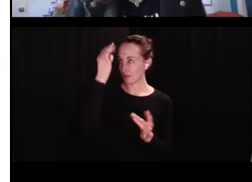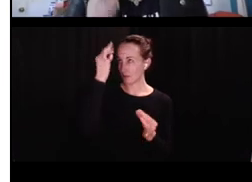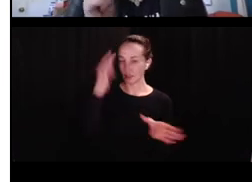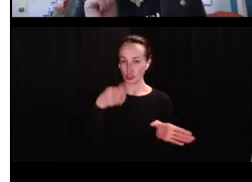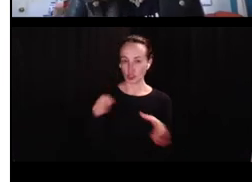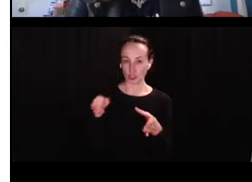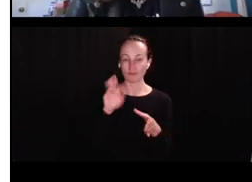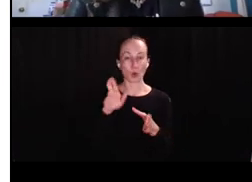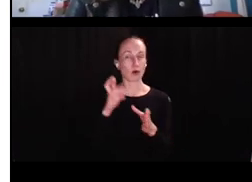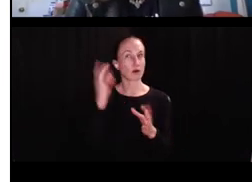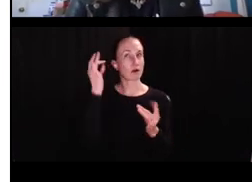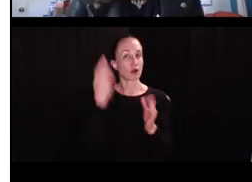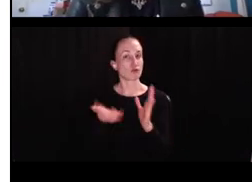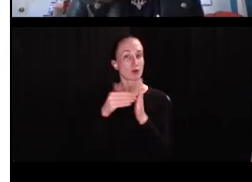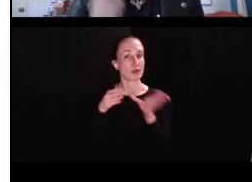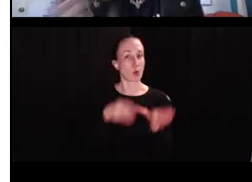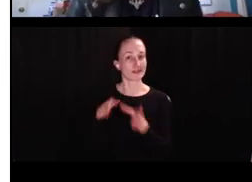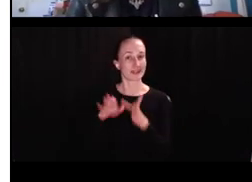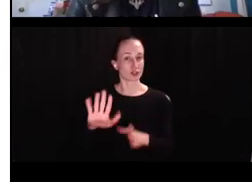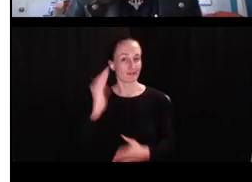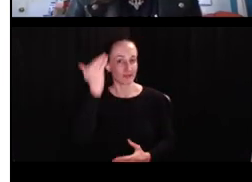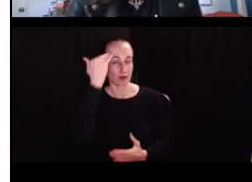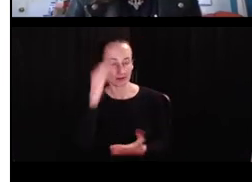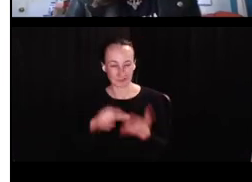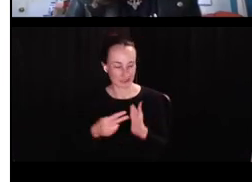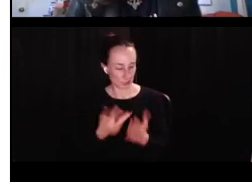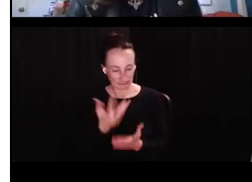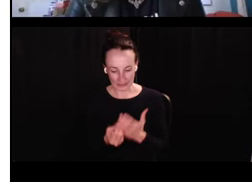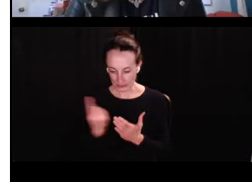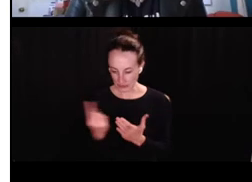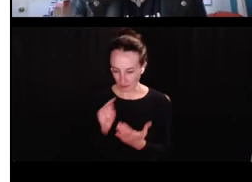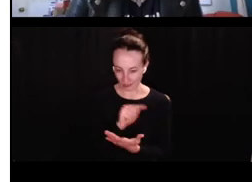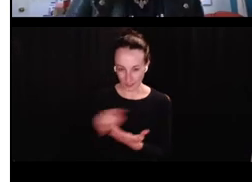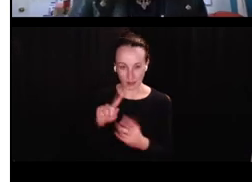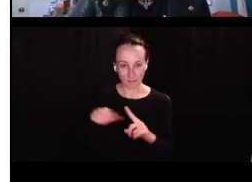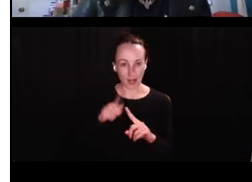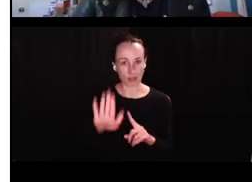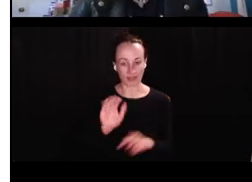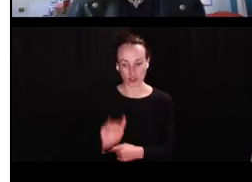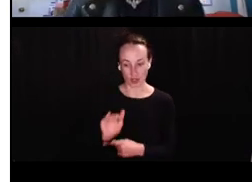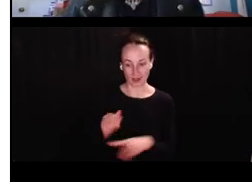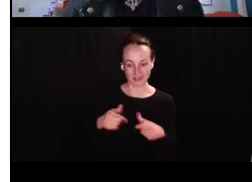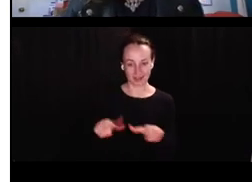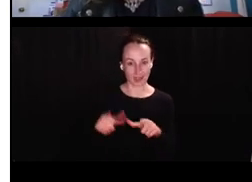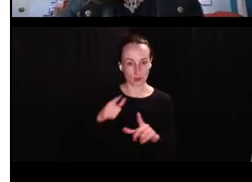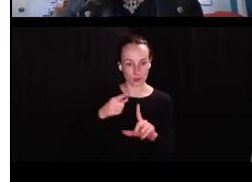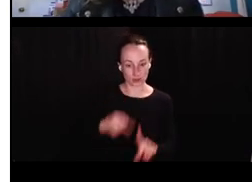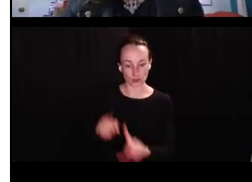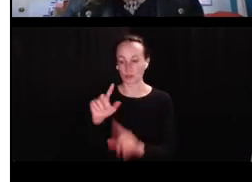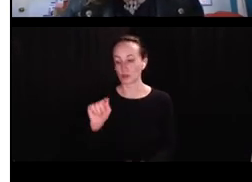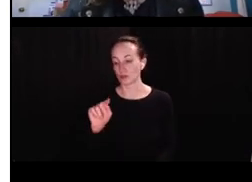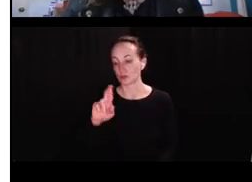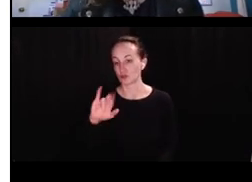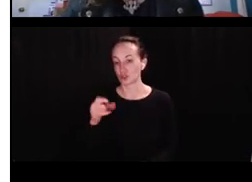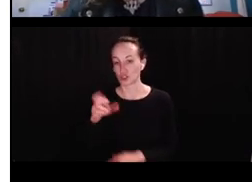this idea that there's a shift or reorganization of child's knowledge. We're missing really important information, um, about the